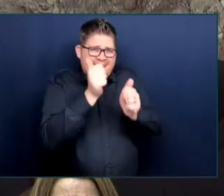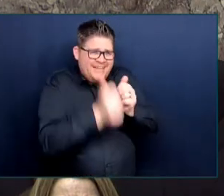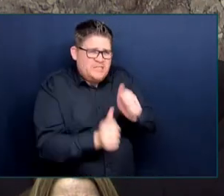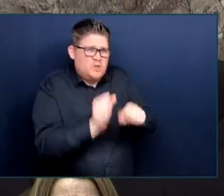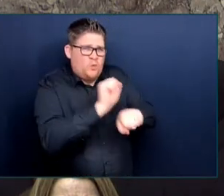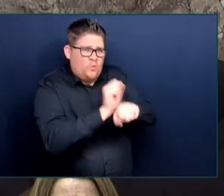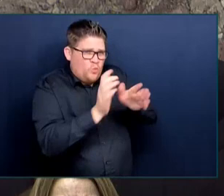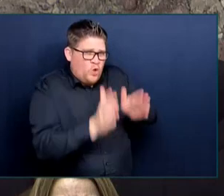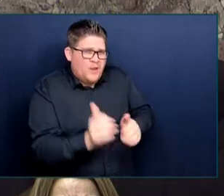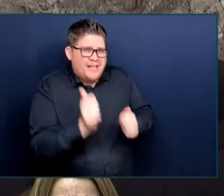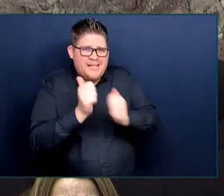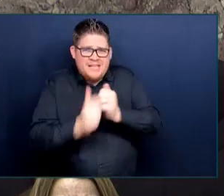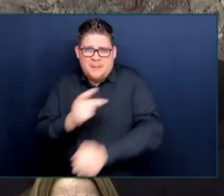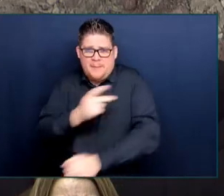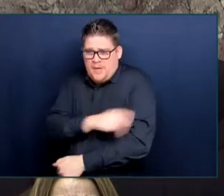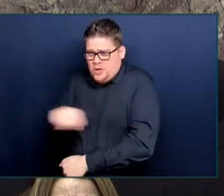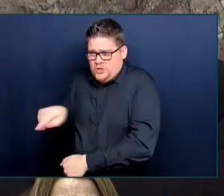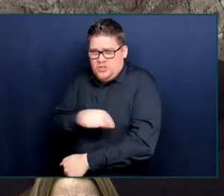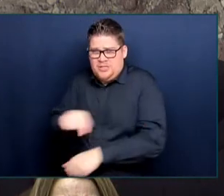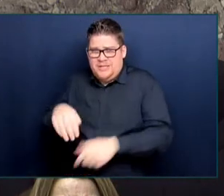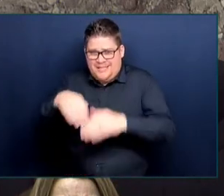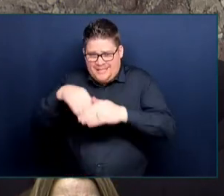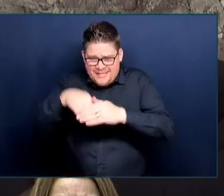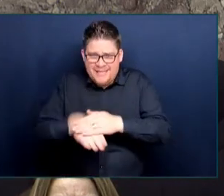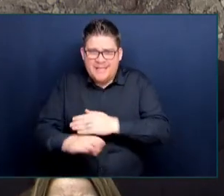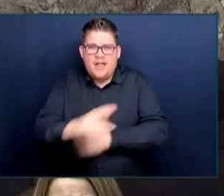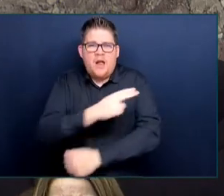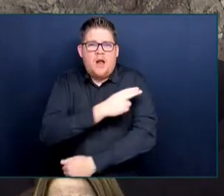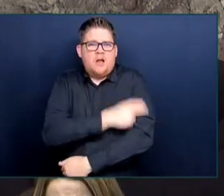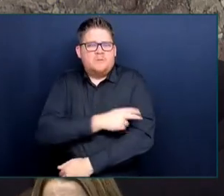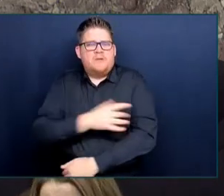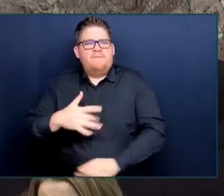and our health care facilities. And we are going to continue to act in this area.